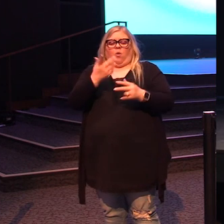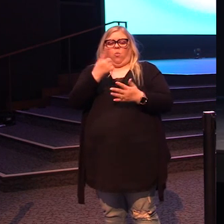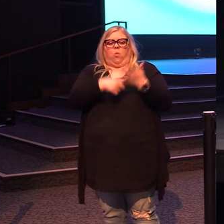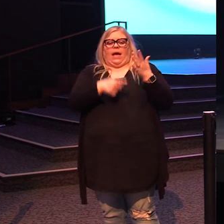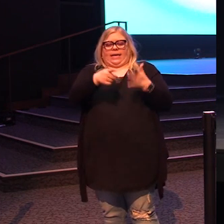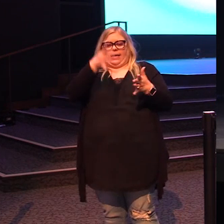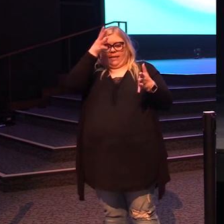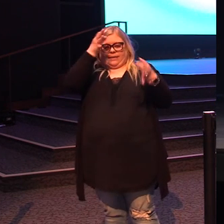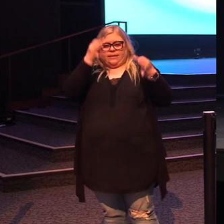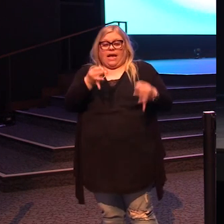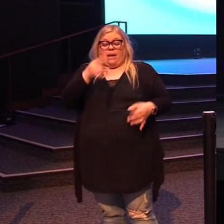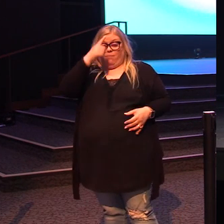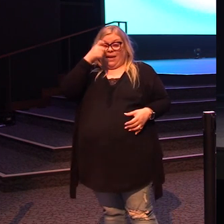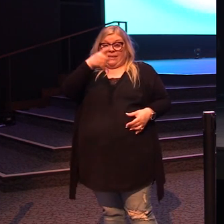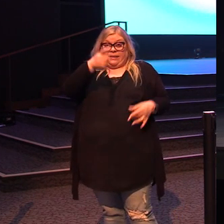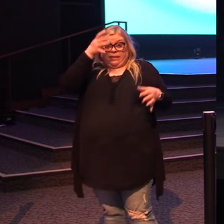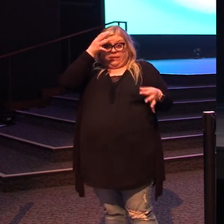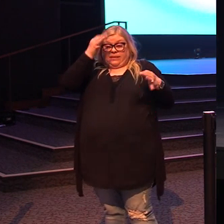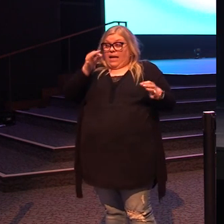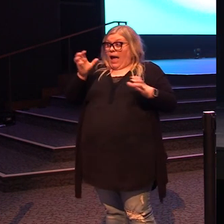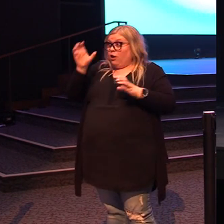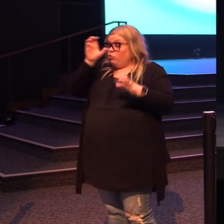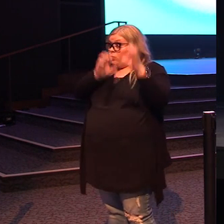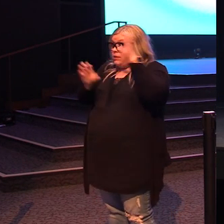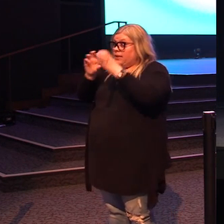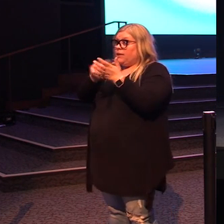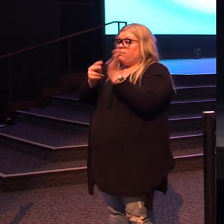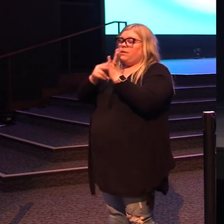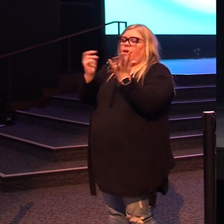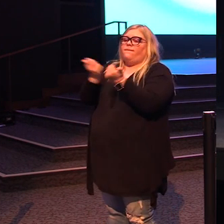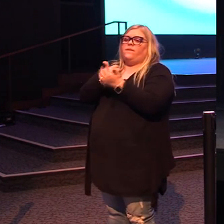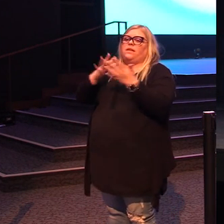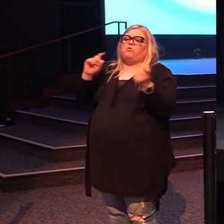in his choosing to seek that everything changed.